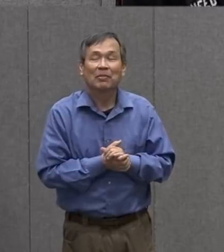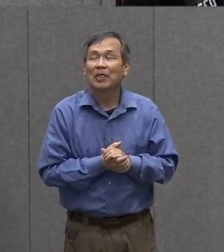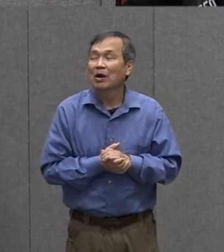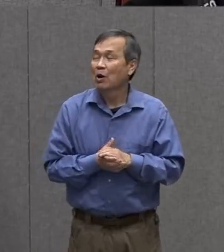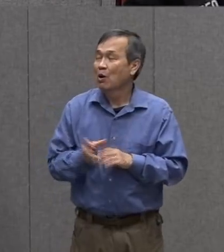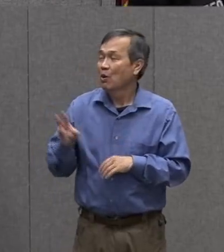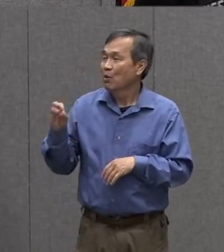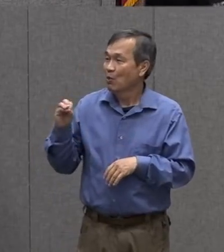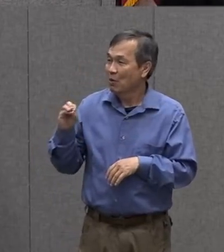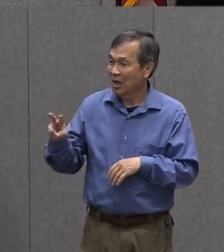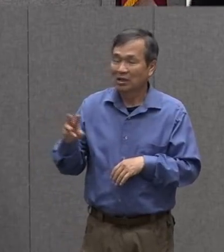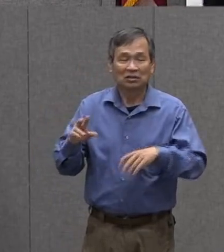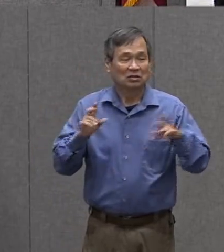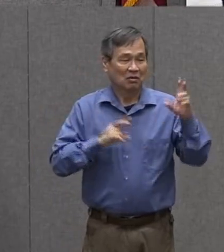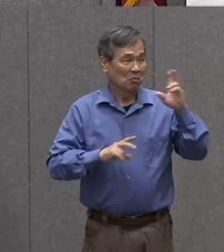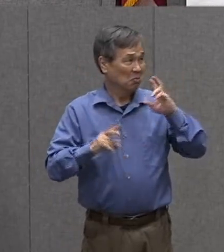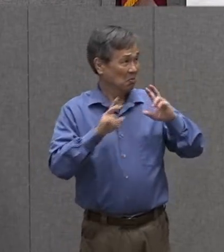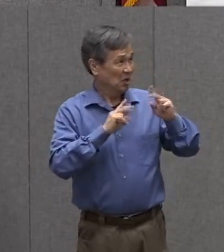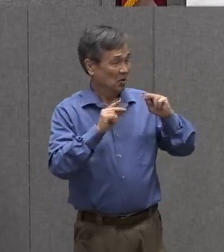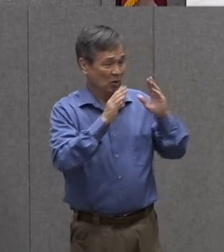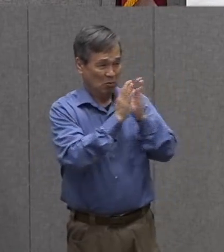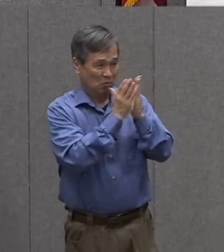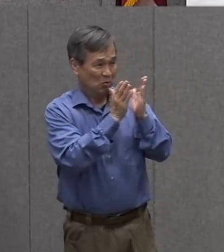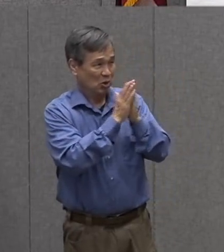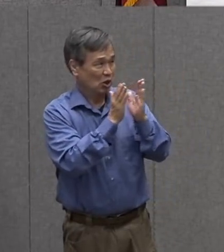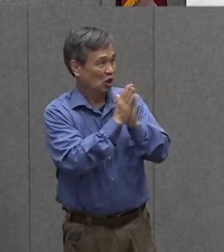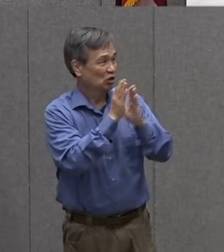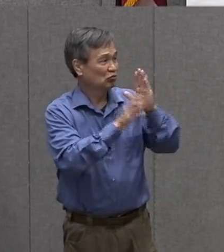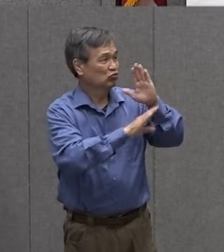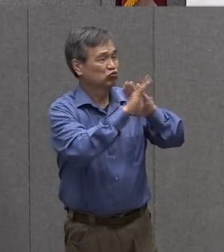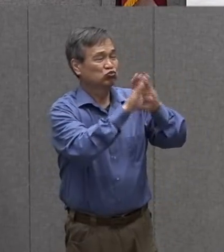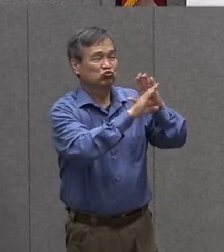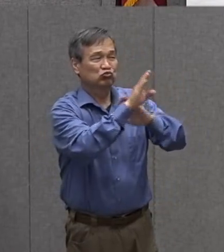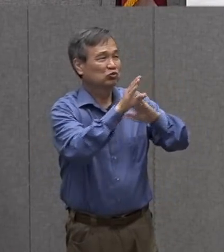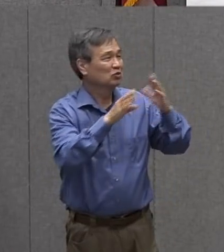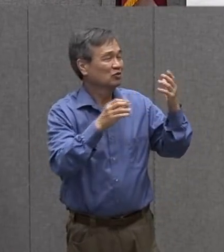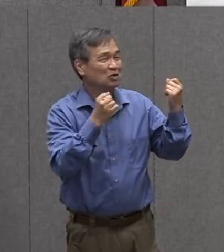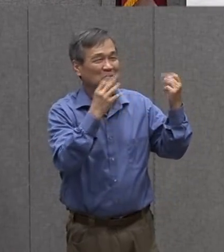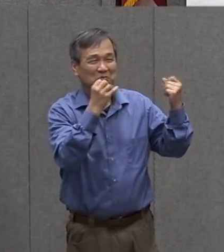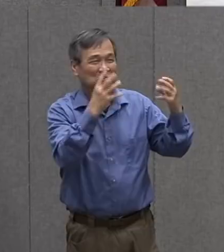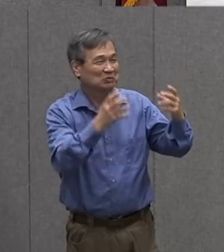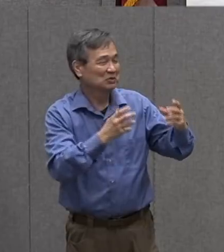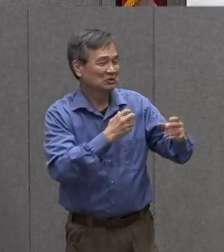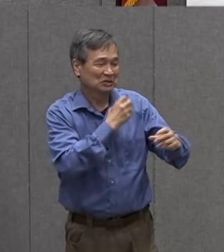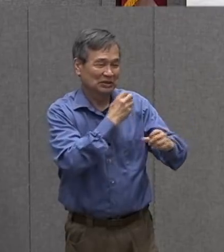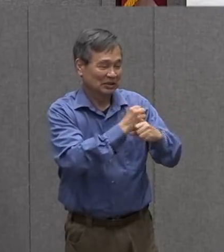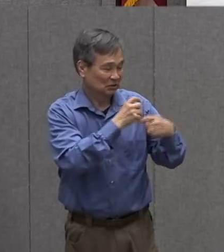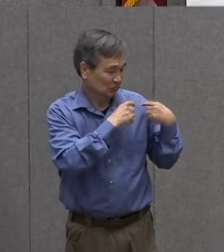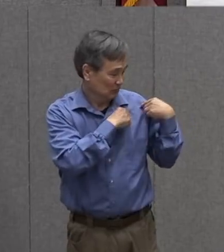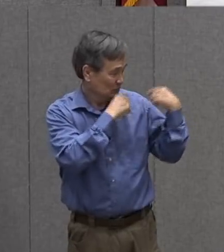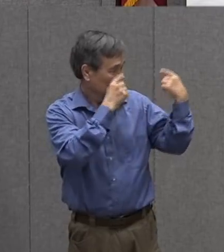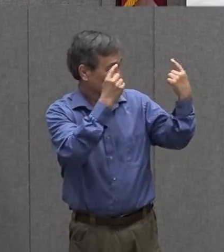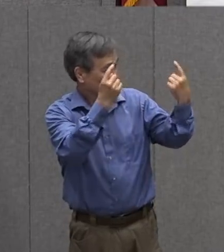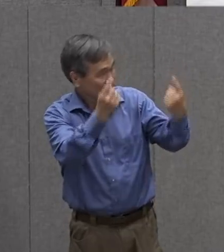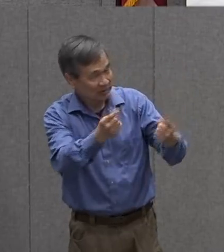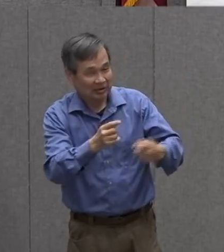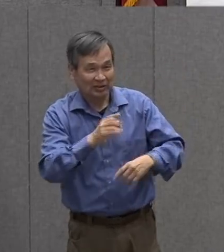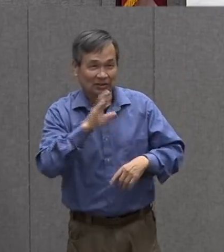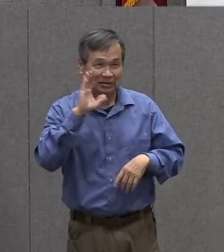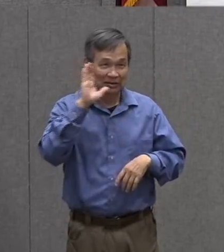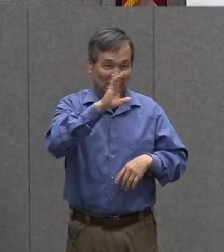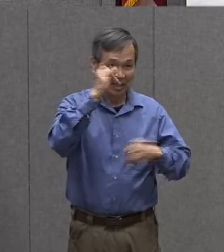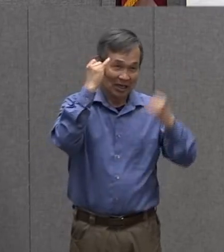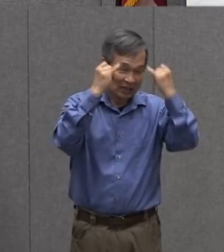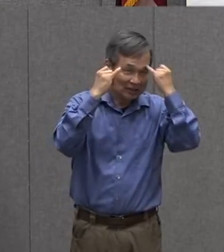so people have been putting these books together to record their thoughts and record their ideas for a really long time